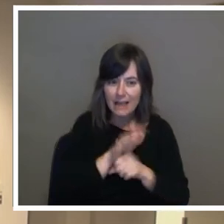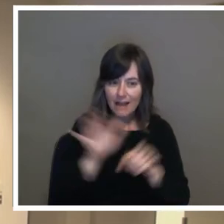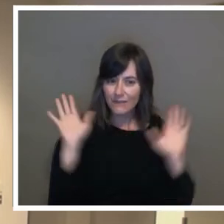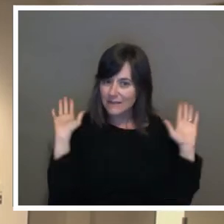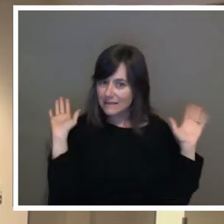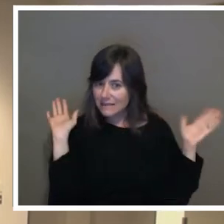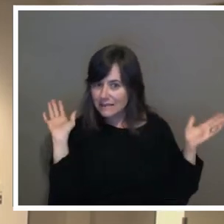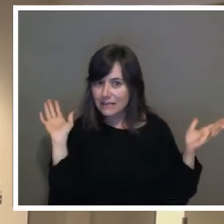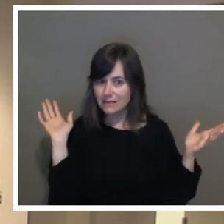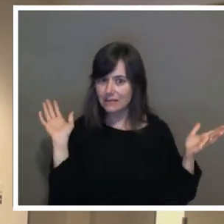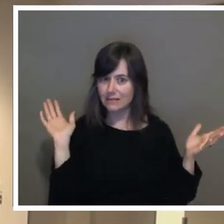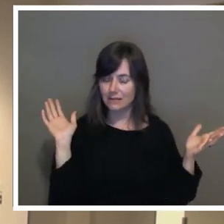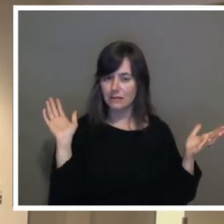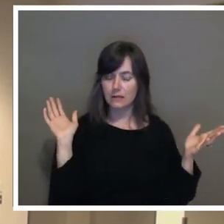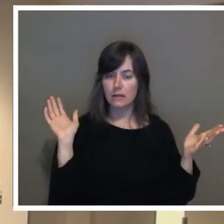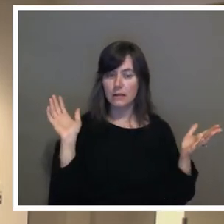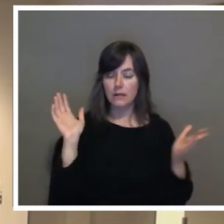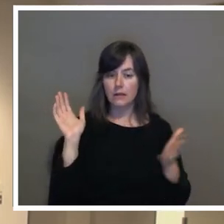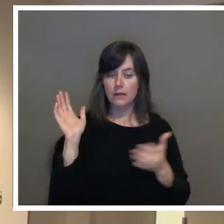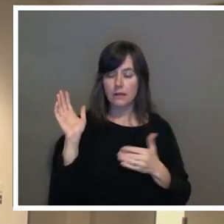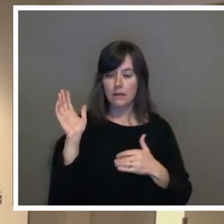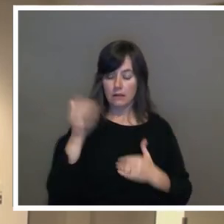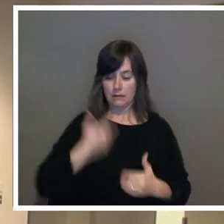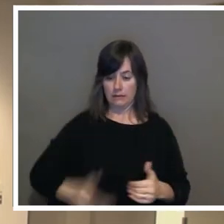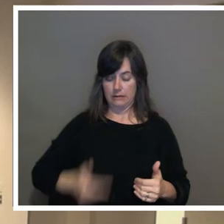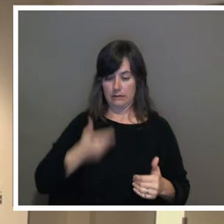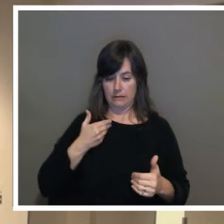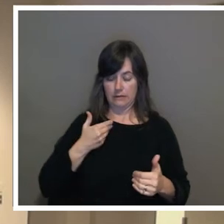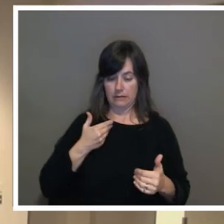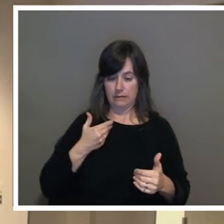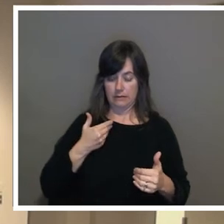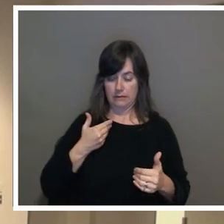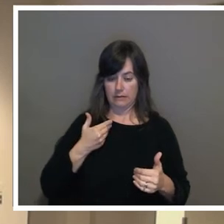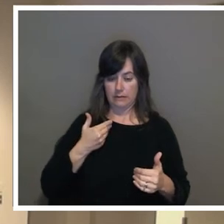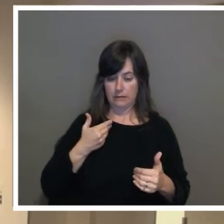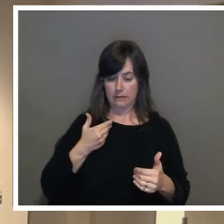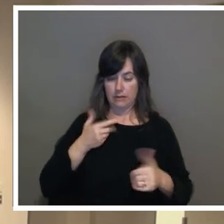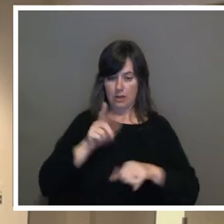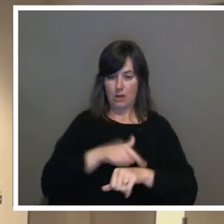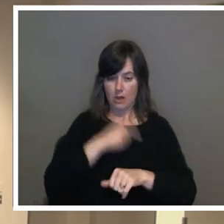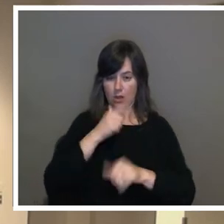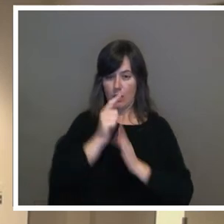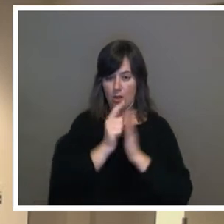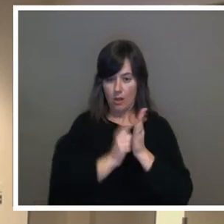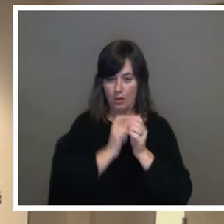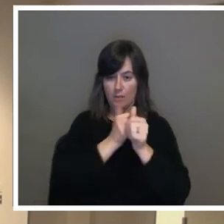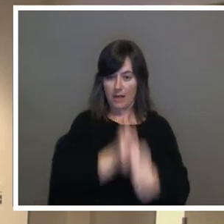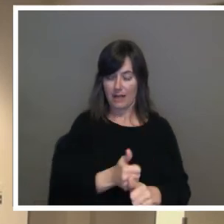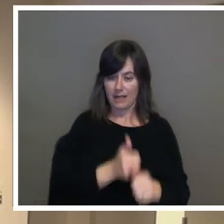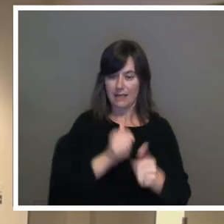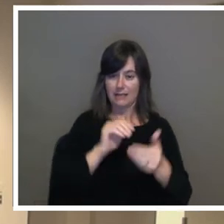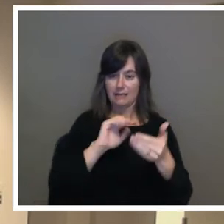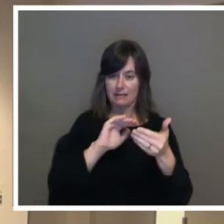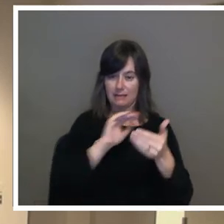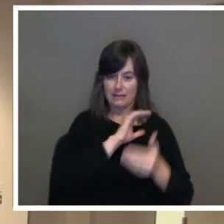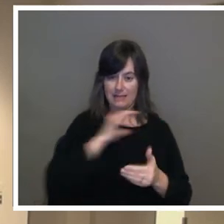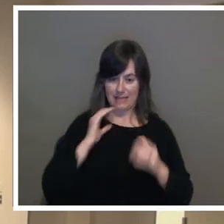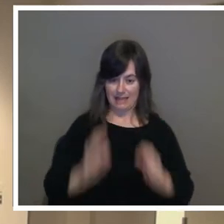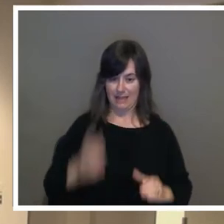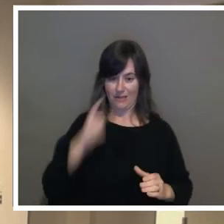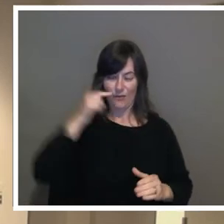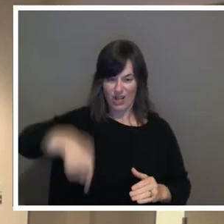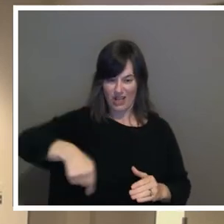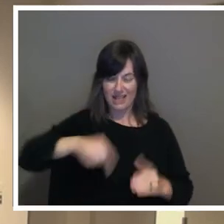As a law-abiding citizen of this city and state of Texas,